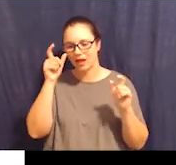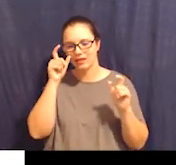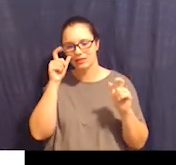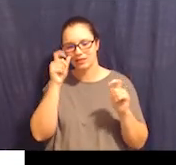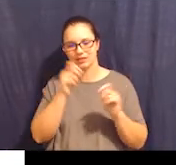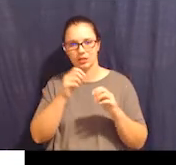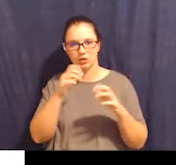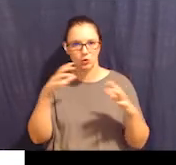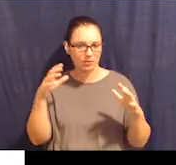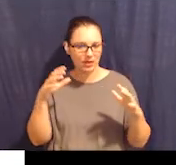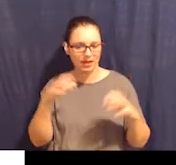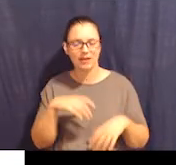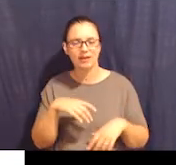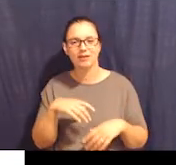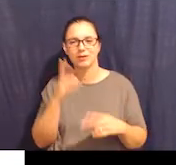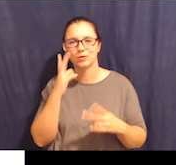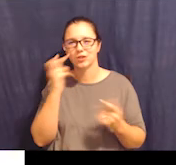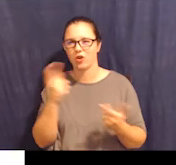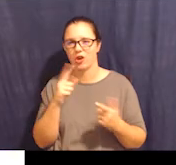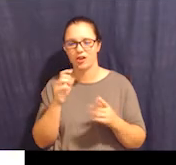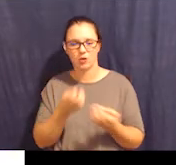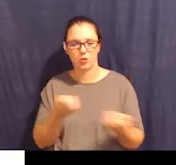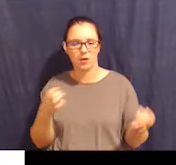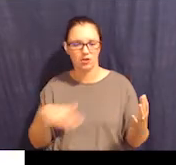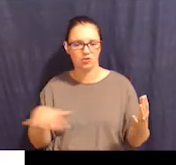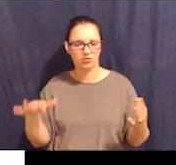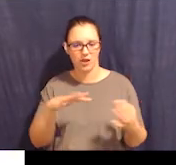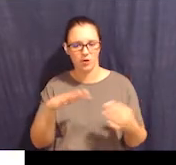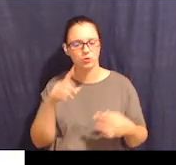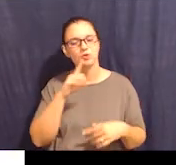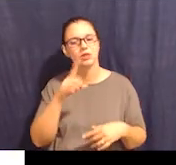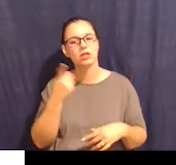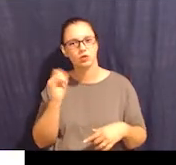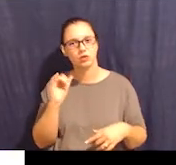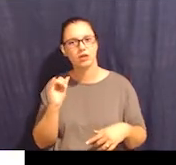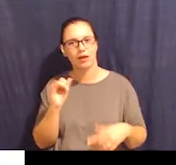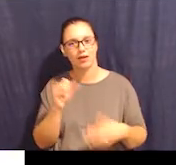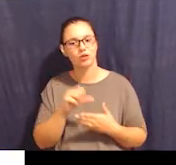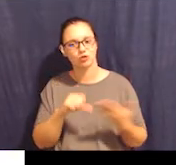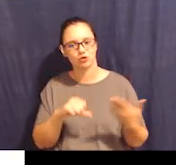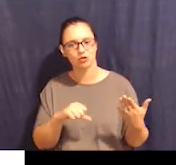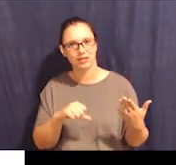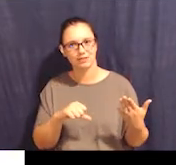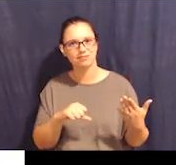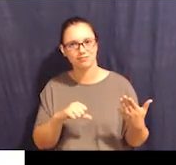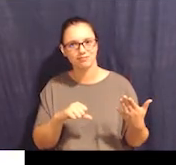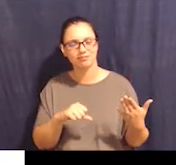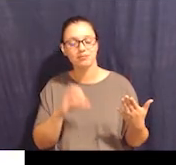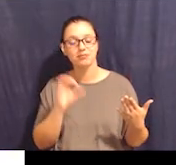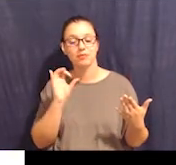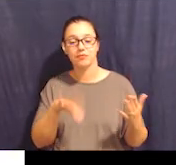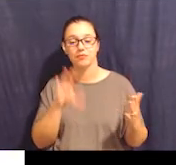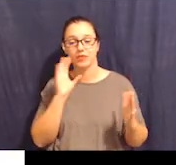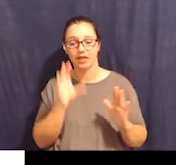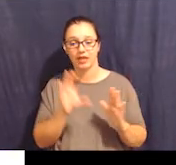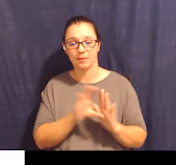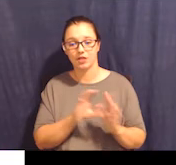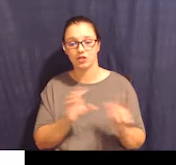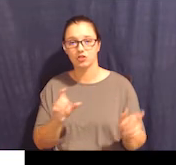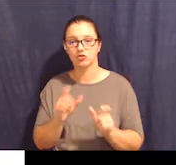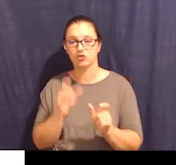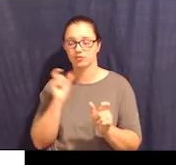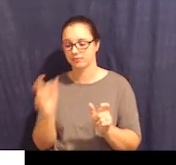it really looks like a surgery. And that image together with the written description can help me say, okay,